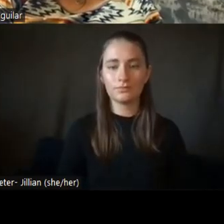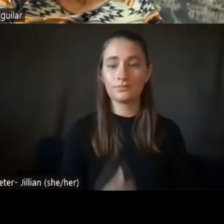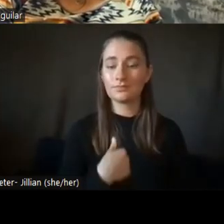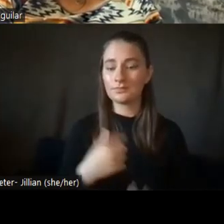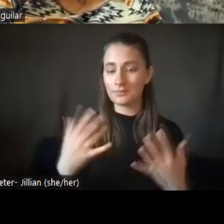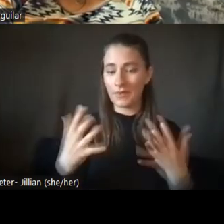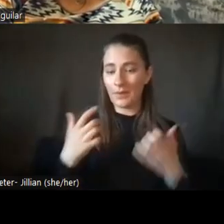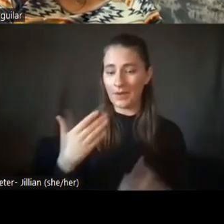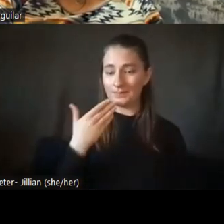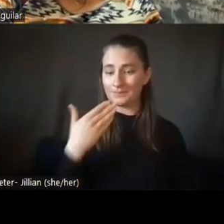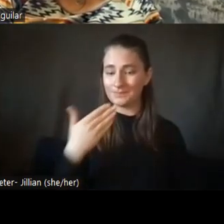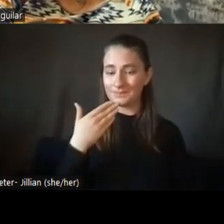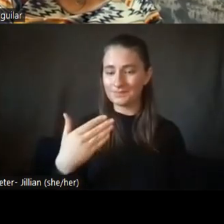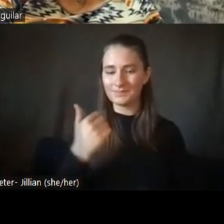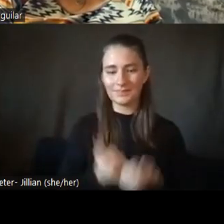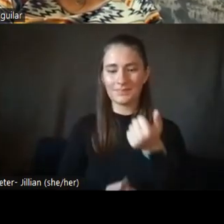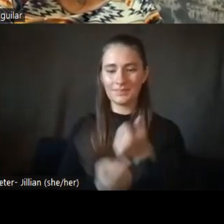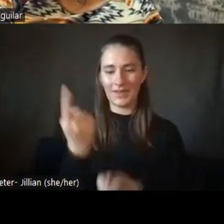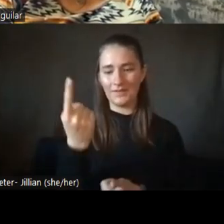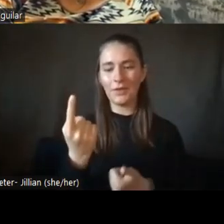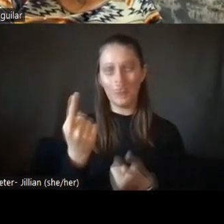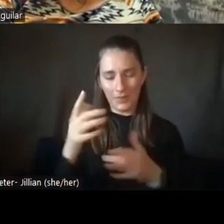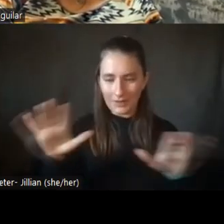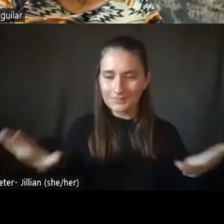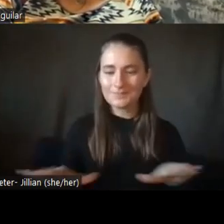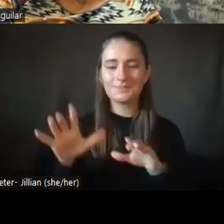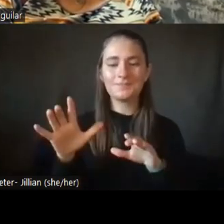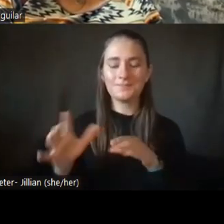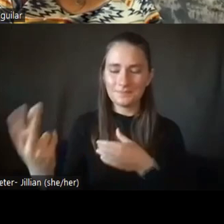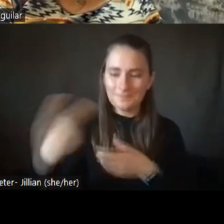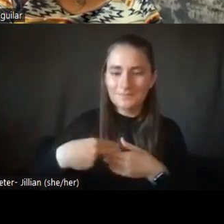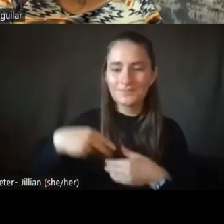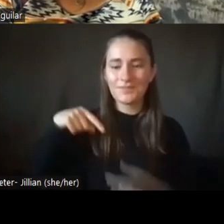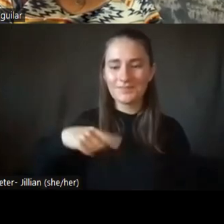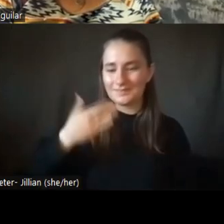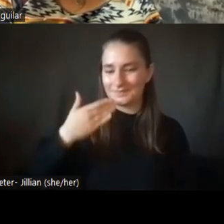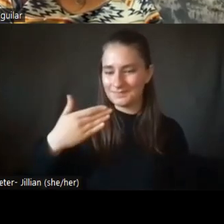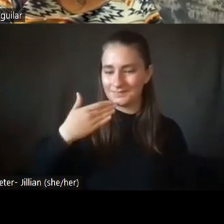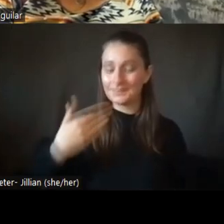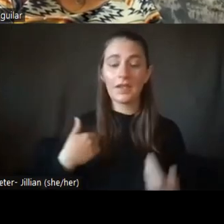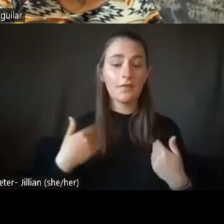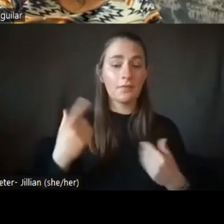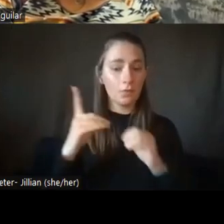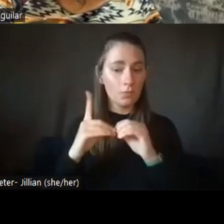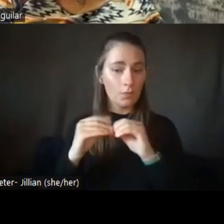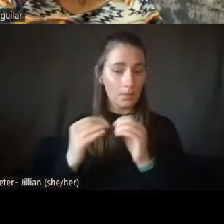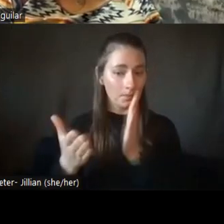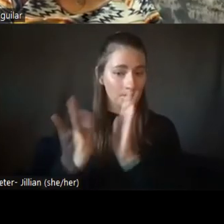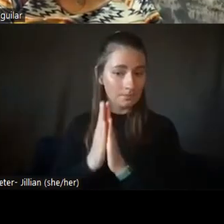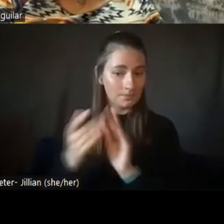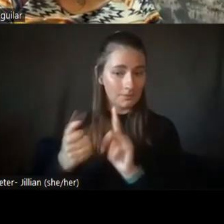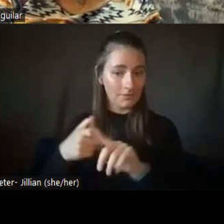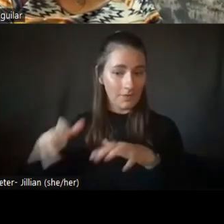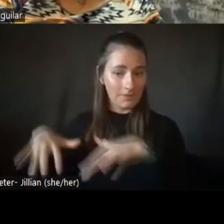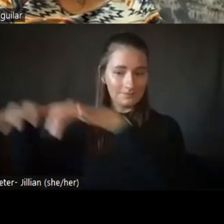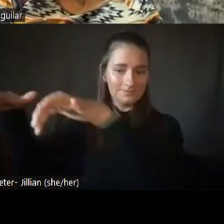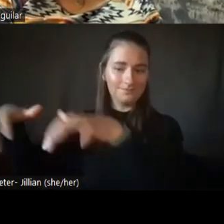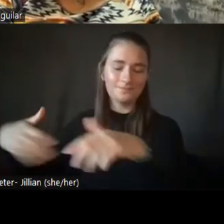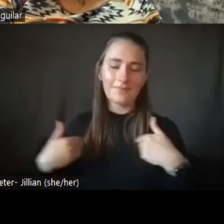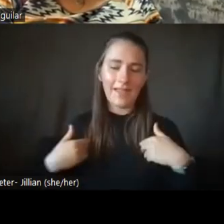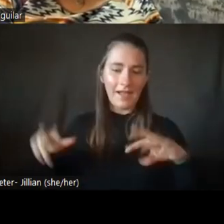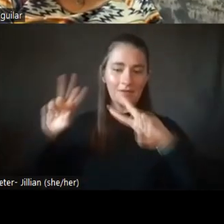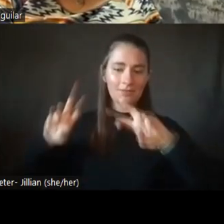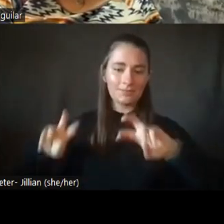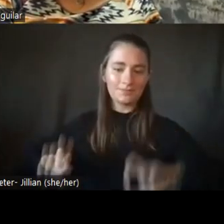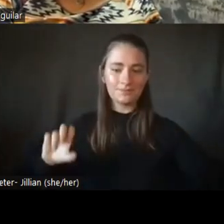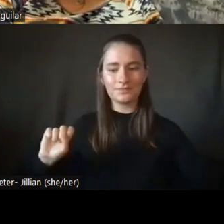everyone tonight for their active participation and I only have one more request of the audience. We do run a survey at the end of each